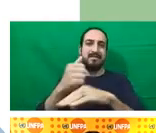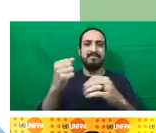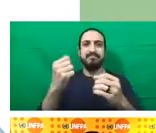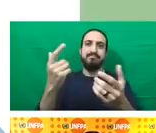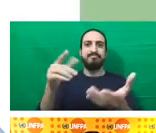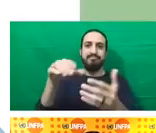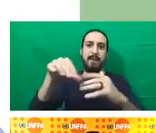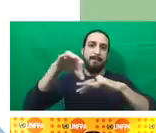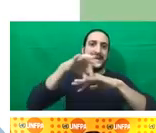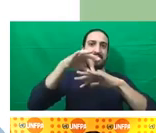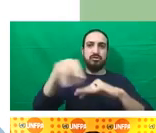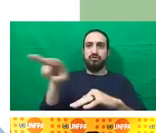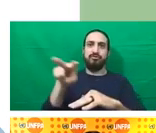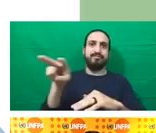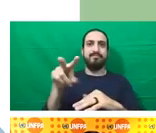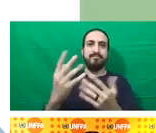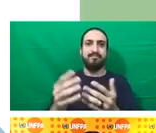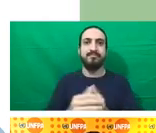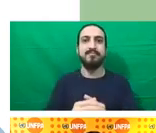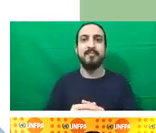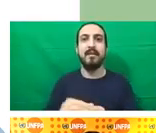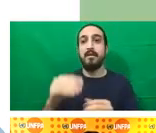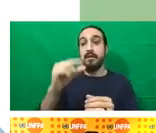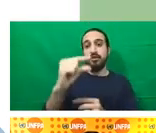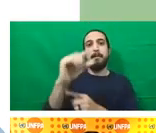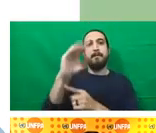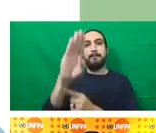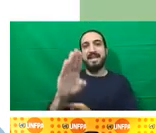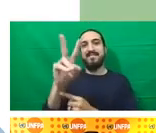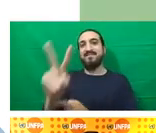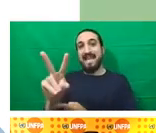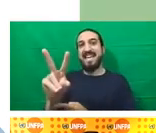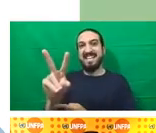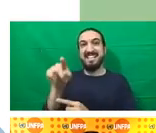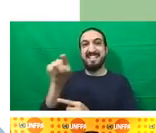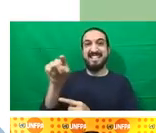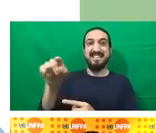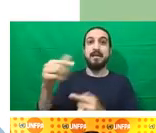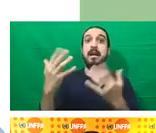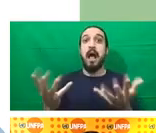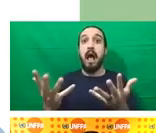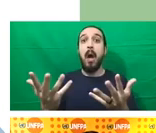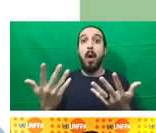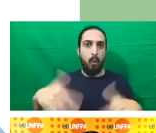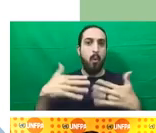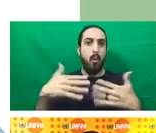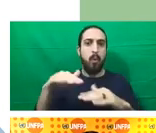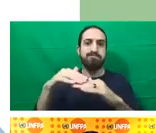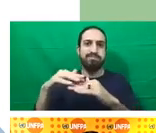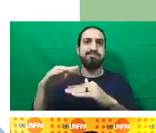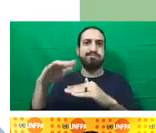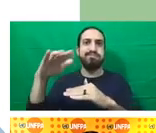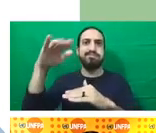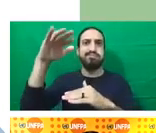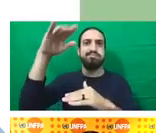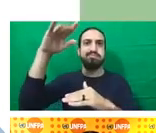GBV, child, and early forced marriage are increased after a disaster and a screen event. UNFPA has done together